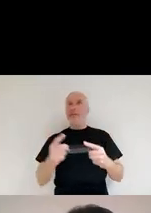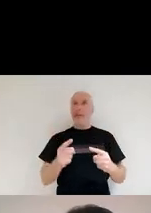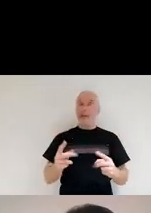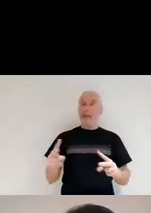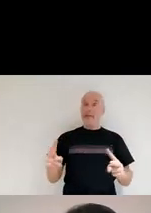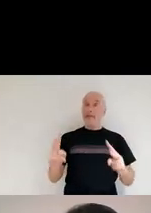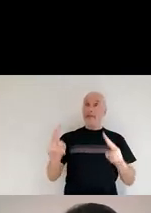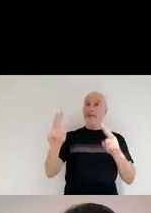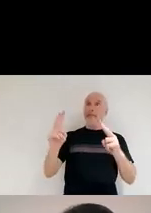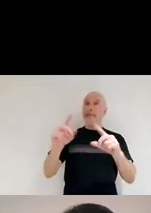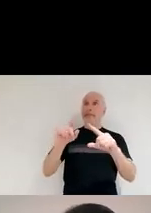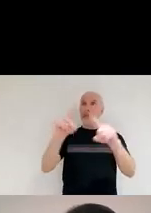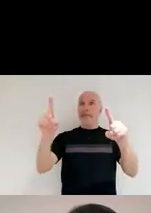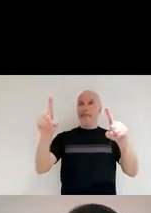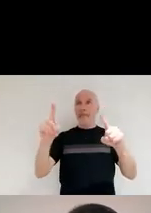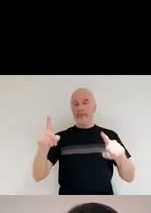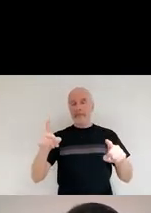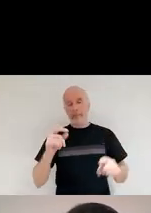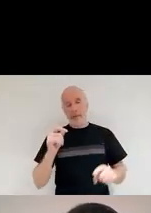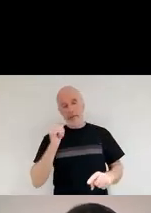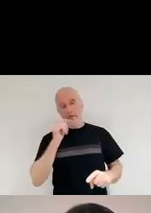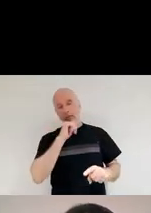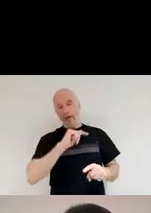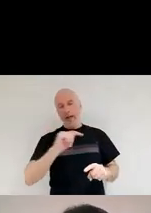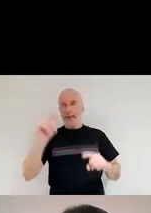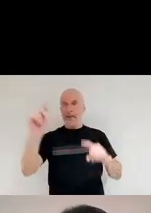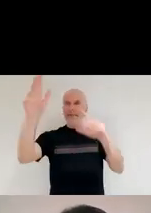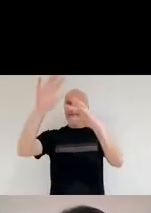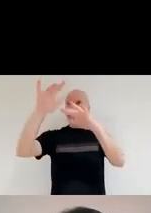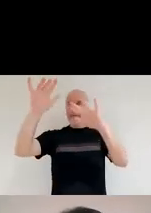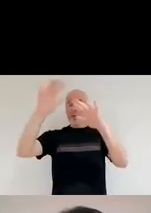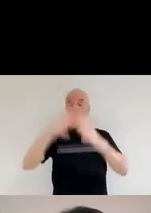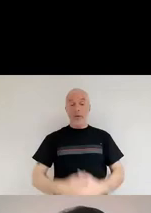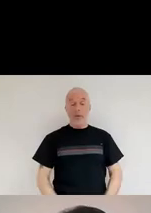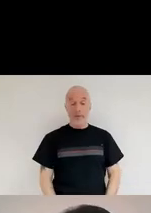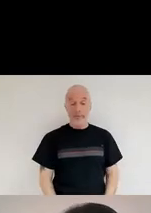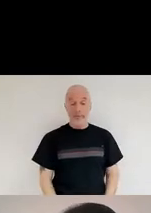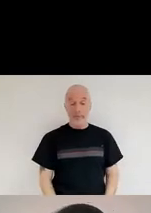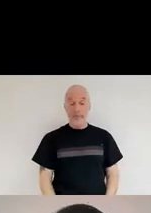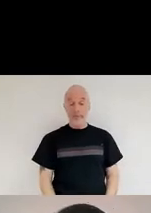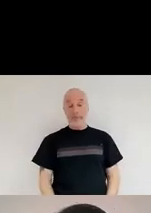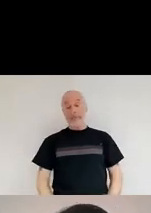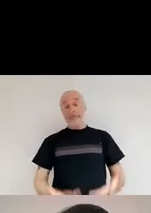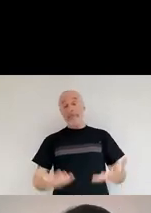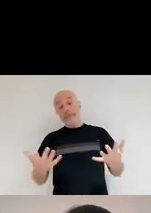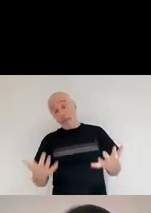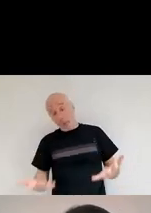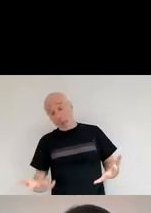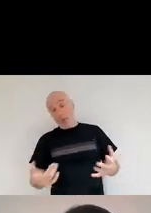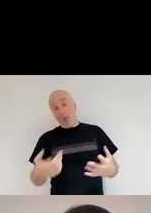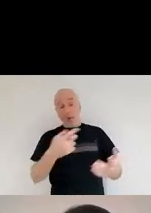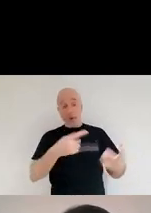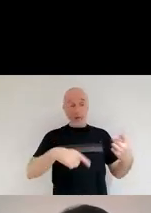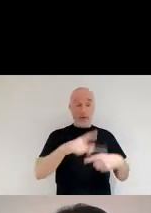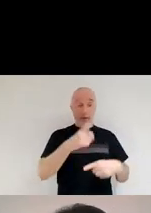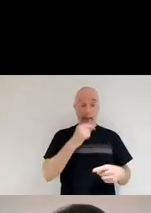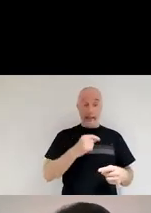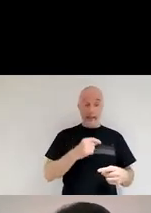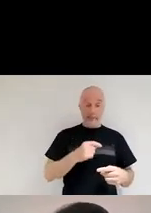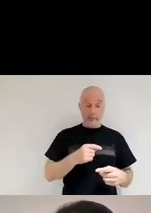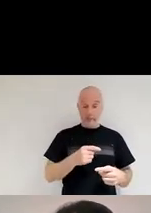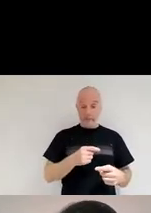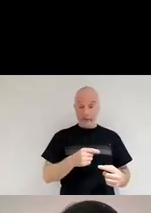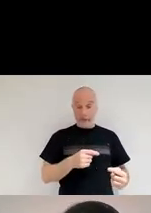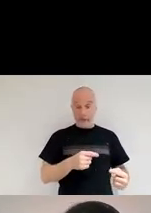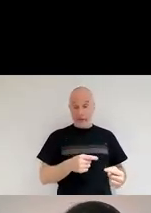Now, another solution to detecting infrared is to send things to space. Obviously, there are difficulties